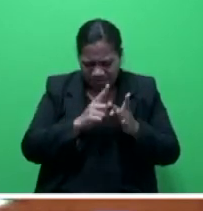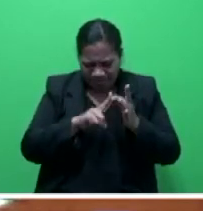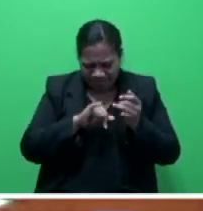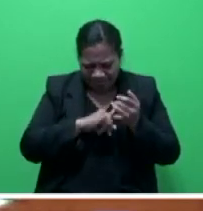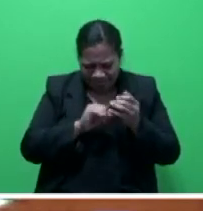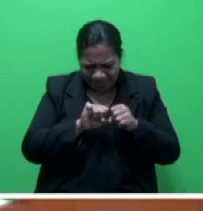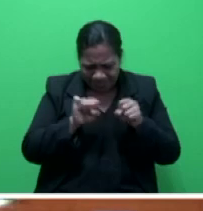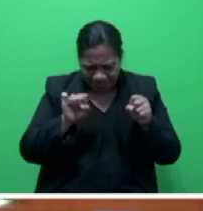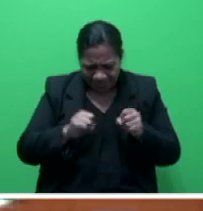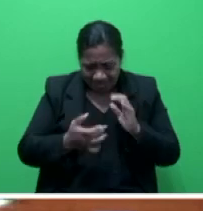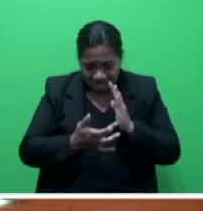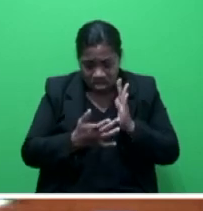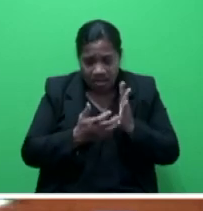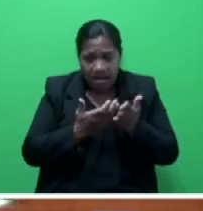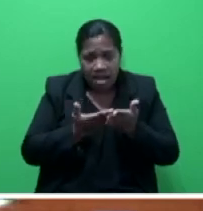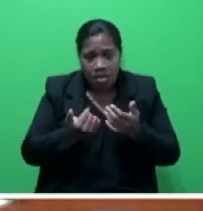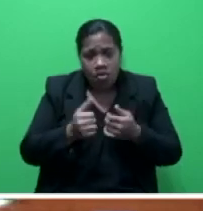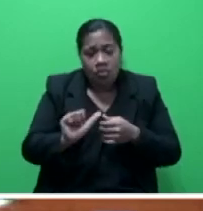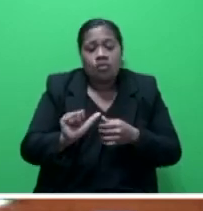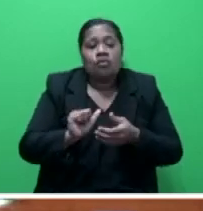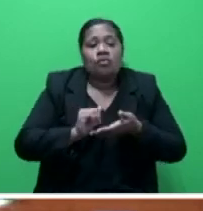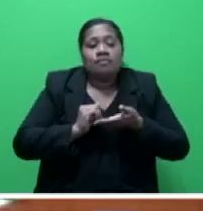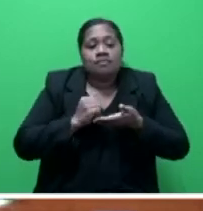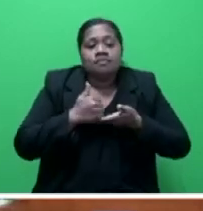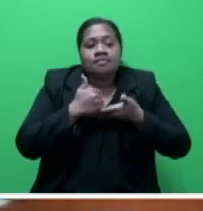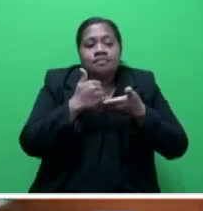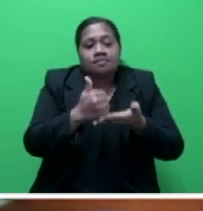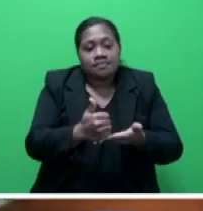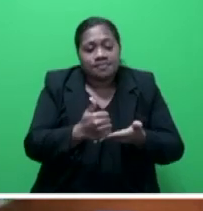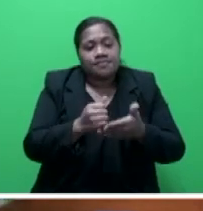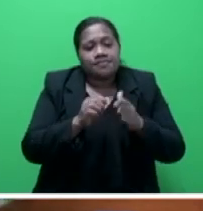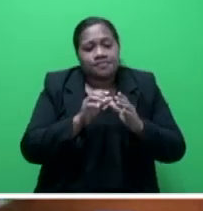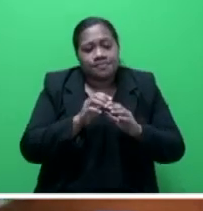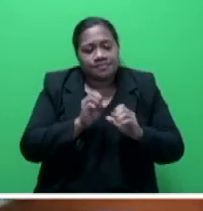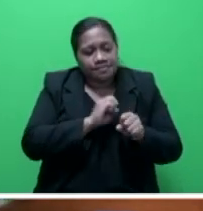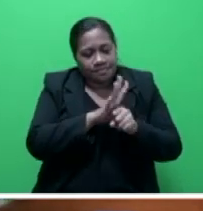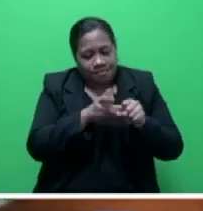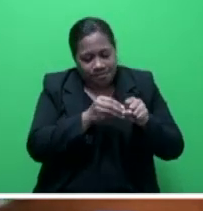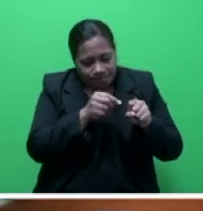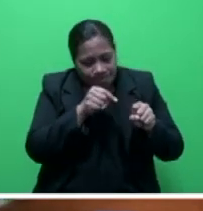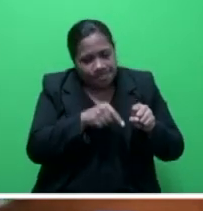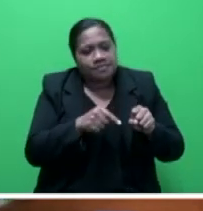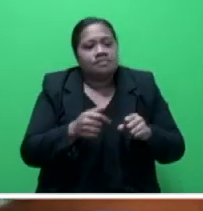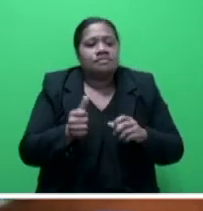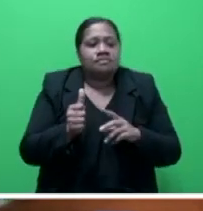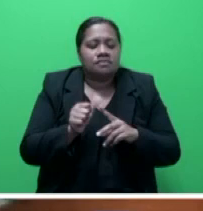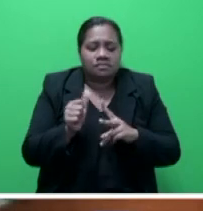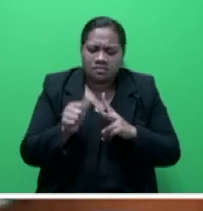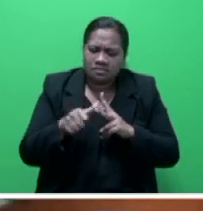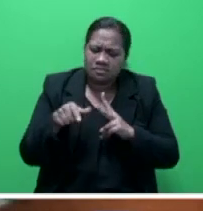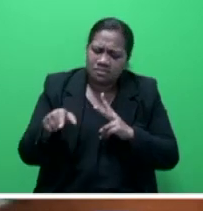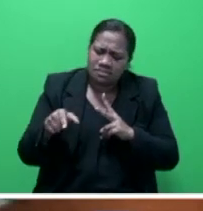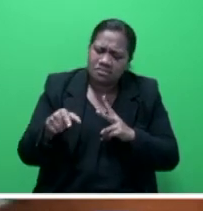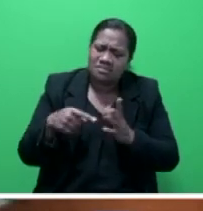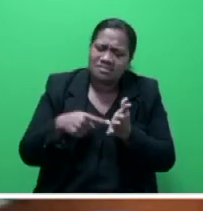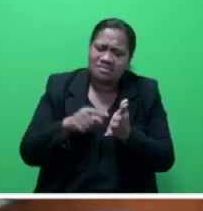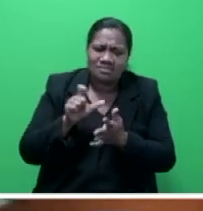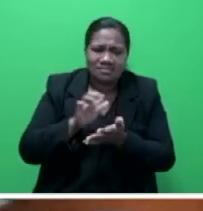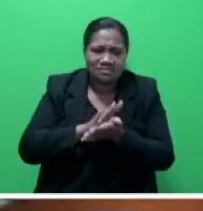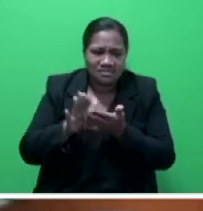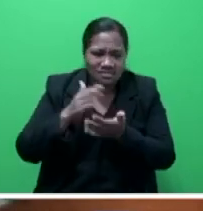technologies and how it was used to assist in the COVID-19 pandemic and also in dealing in managing T.C. Harrow.